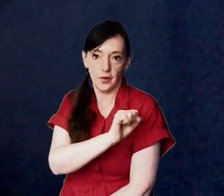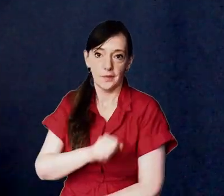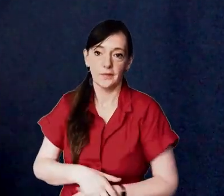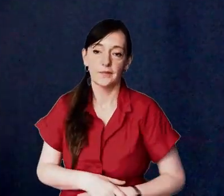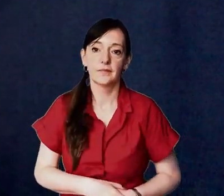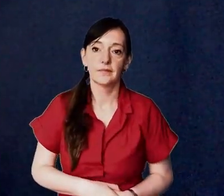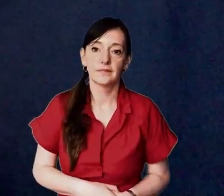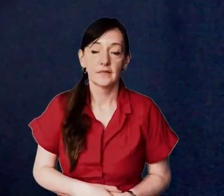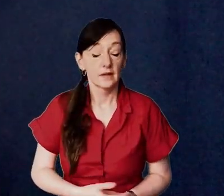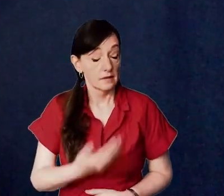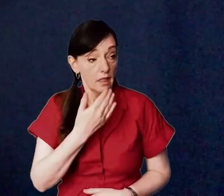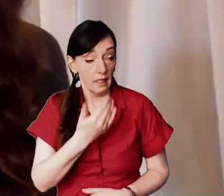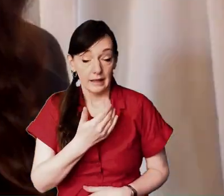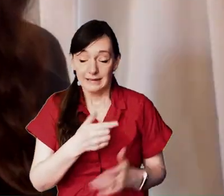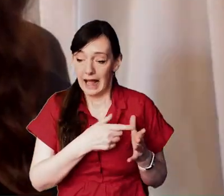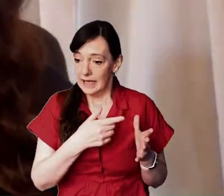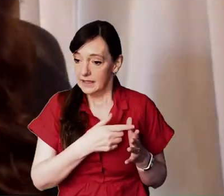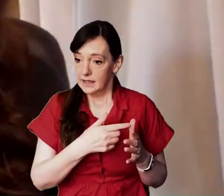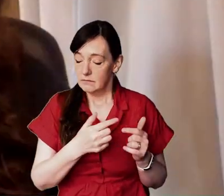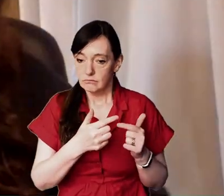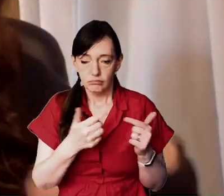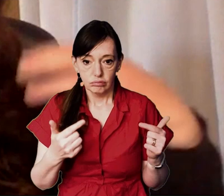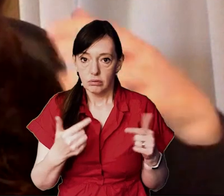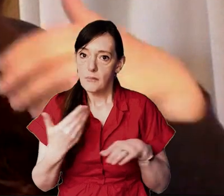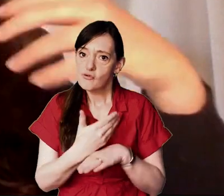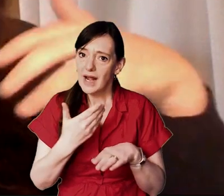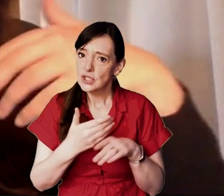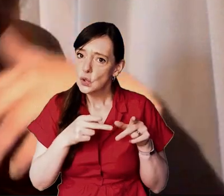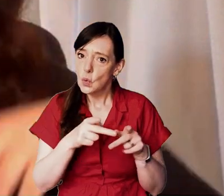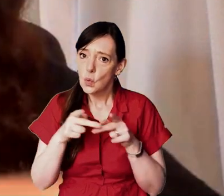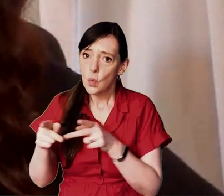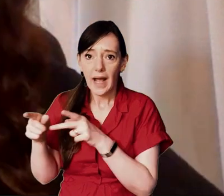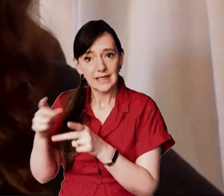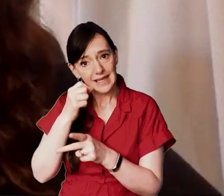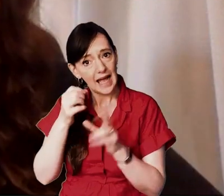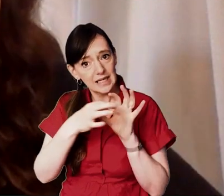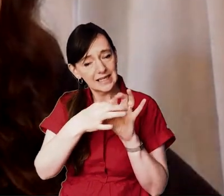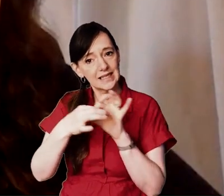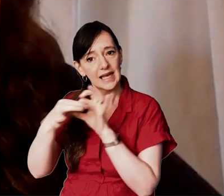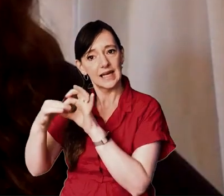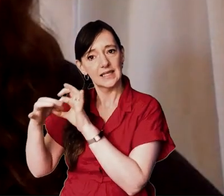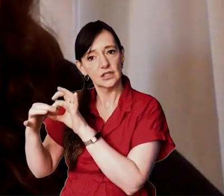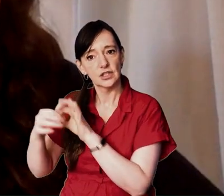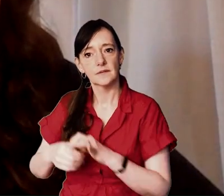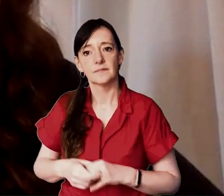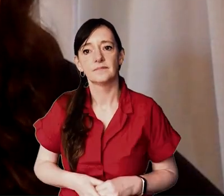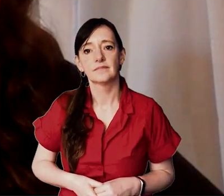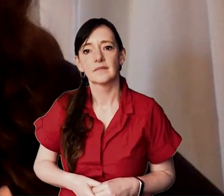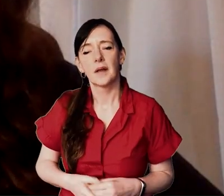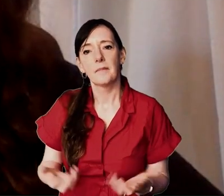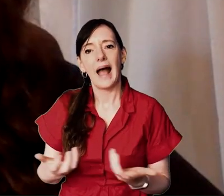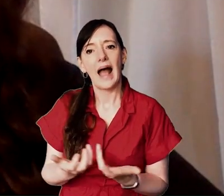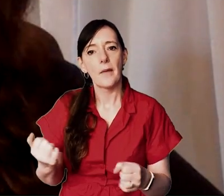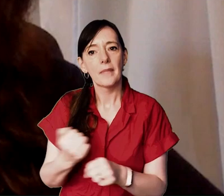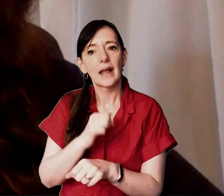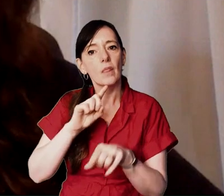christians that christie talked about thanks so much andy there's so many kind of practical ways in which we can engage but how is it that we